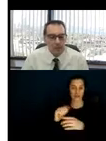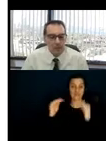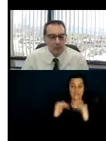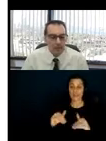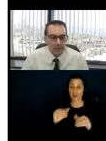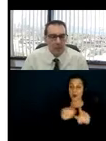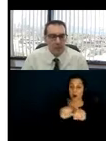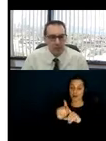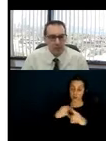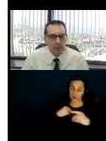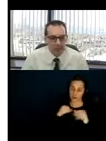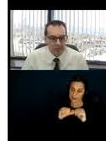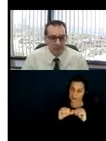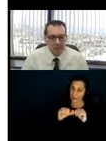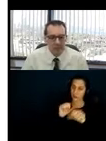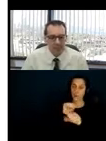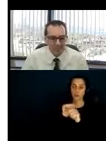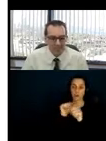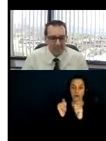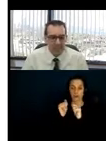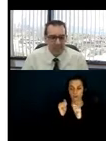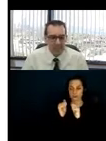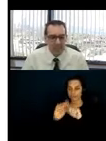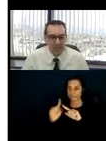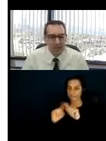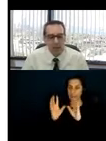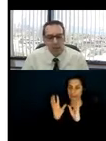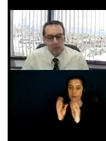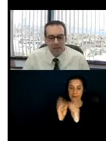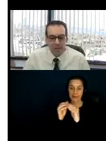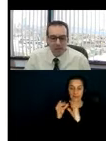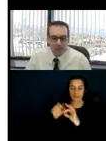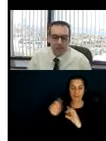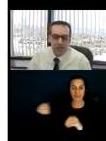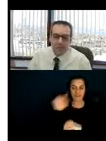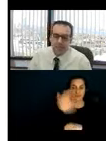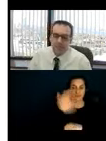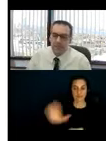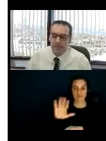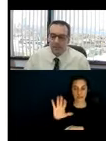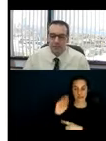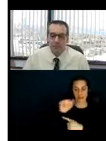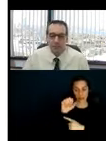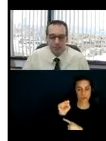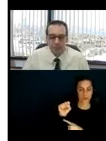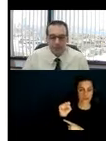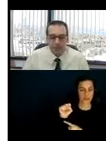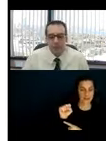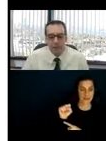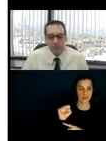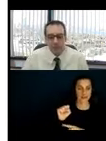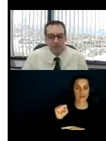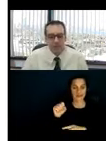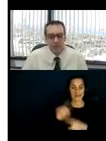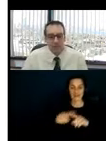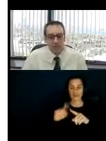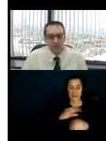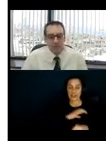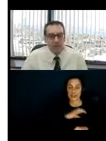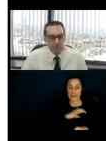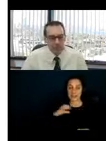Commonwealth, again, albeit virtually at this time. Over the past year, I've attended and presented that over 25 Commission meetings,